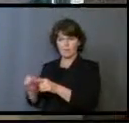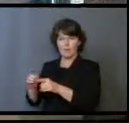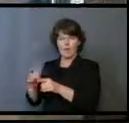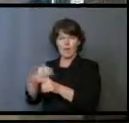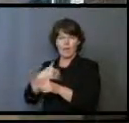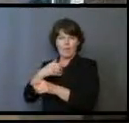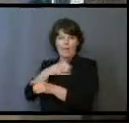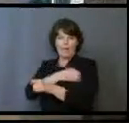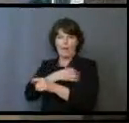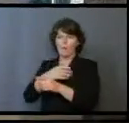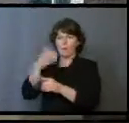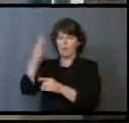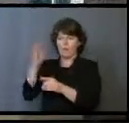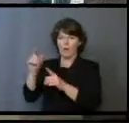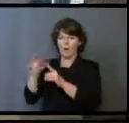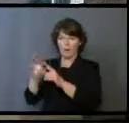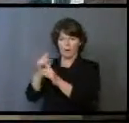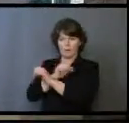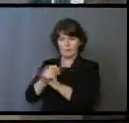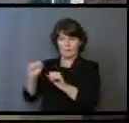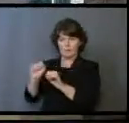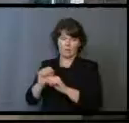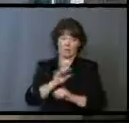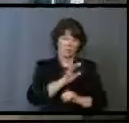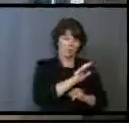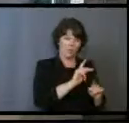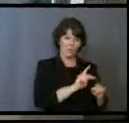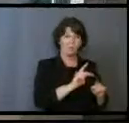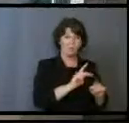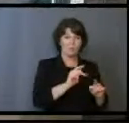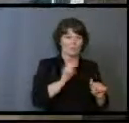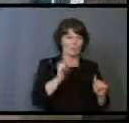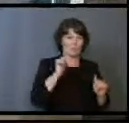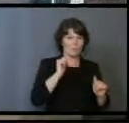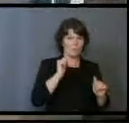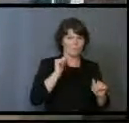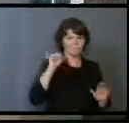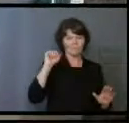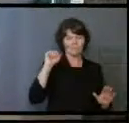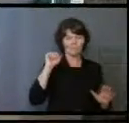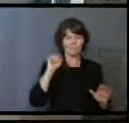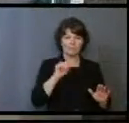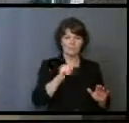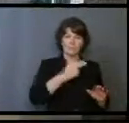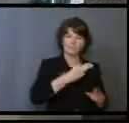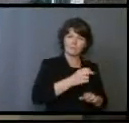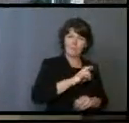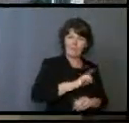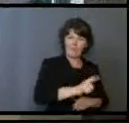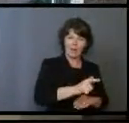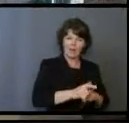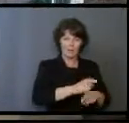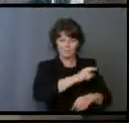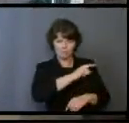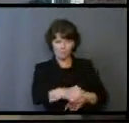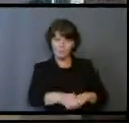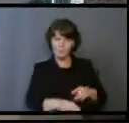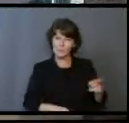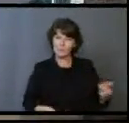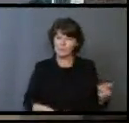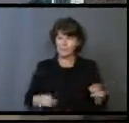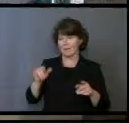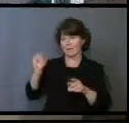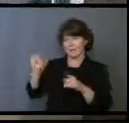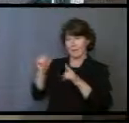unto salvation. But for those who reject Jesus, they are condemned by the Word. Nothing is more powerful. The Word is the